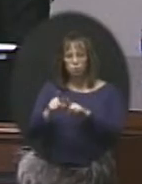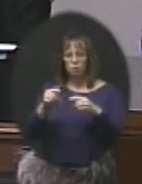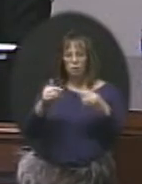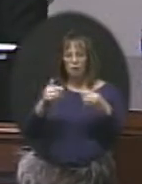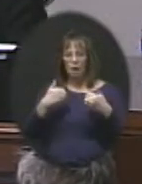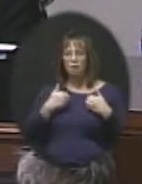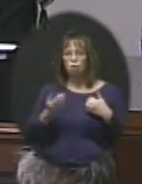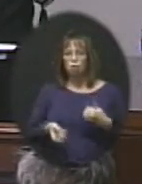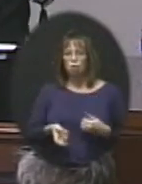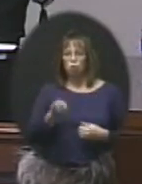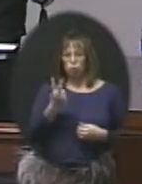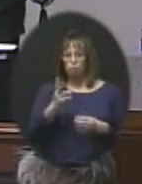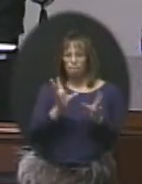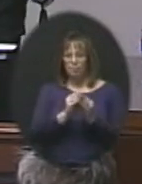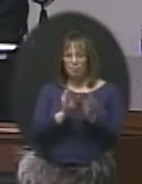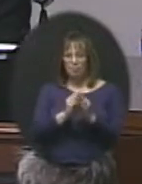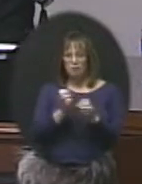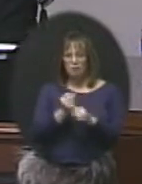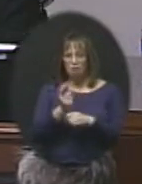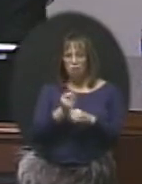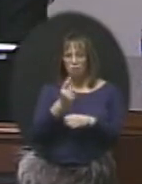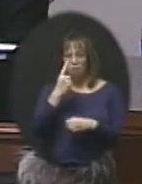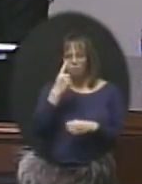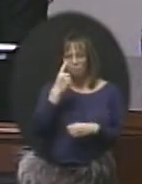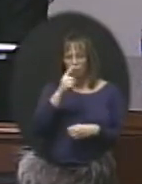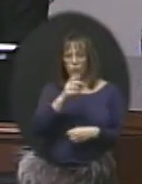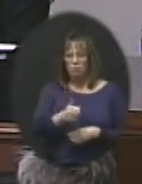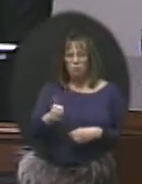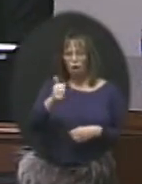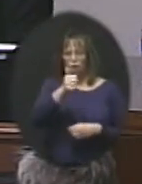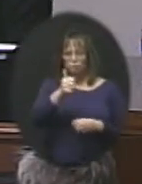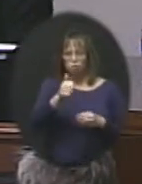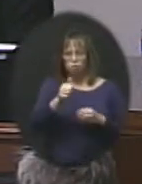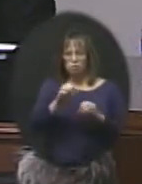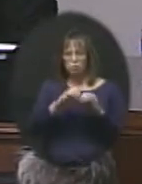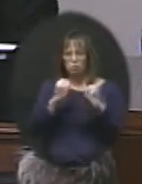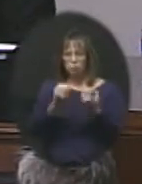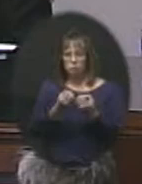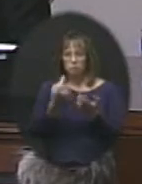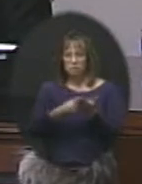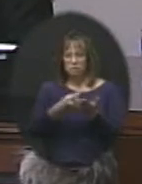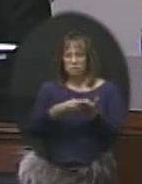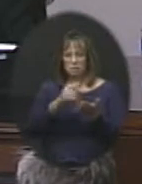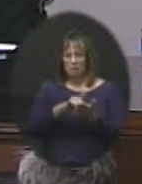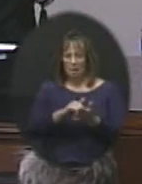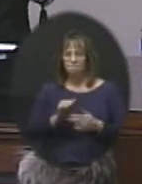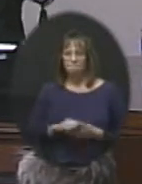two meetings a year for the officers of these organizations where we discuss these best practices.